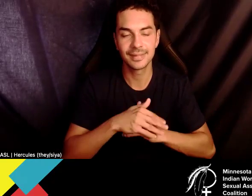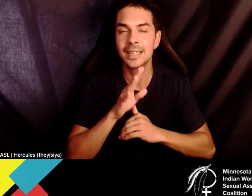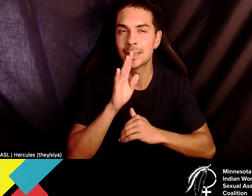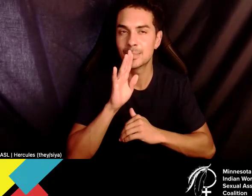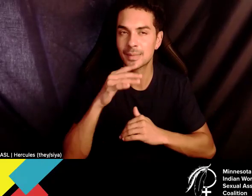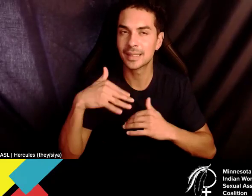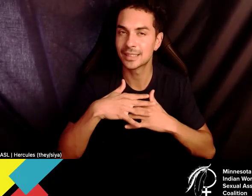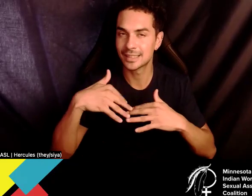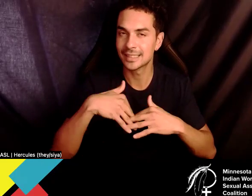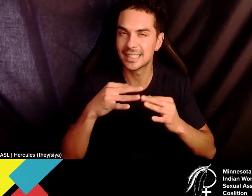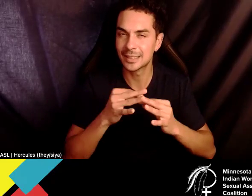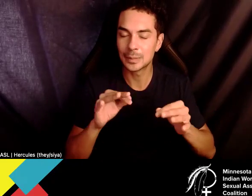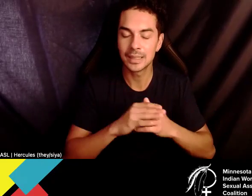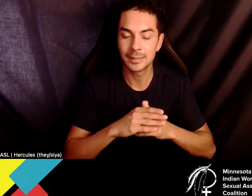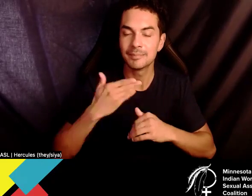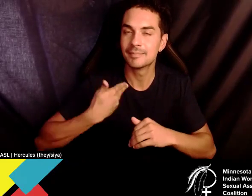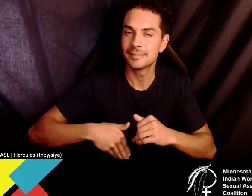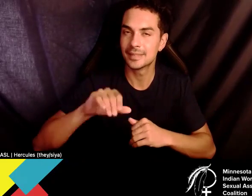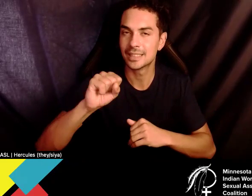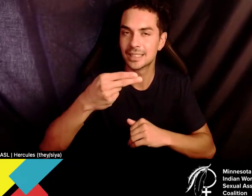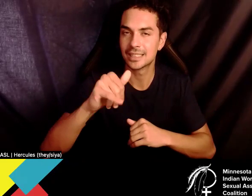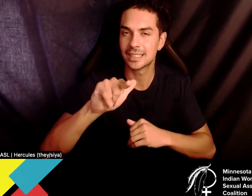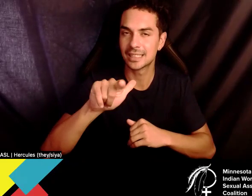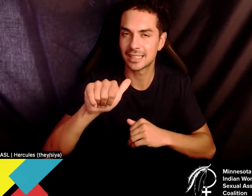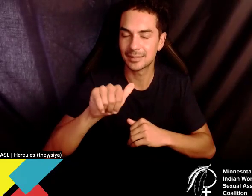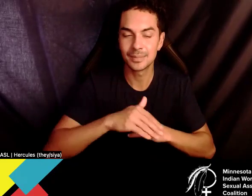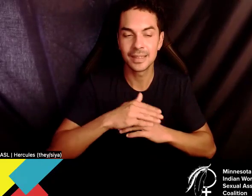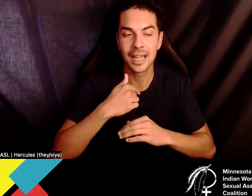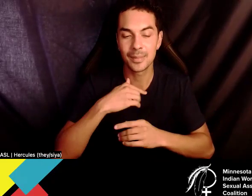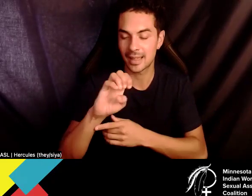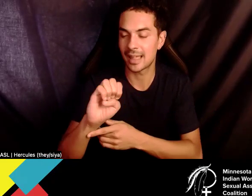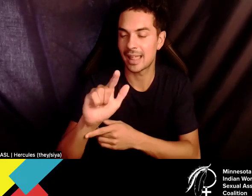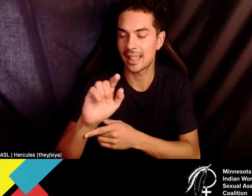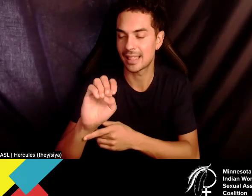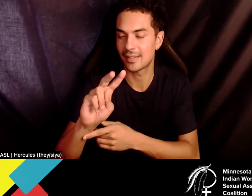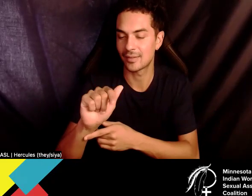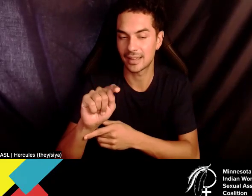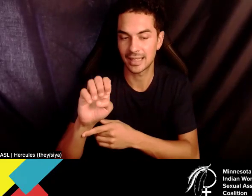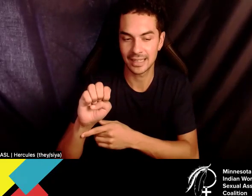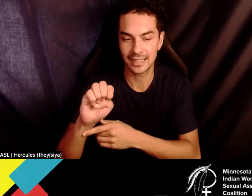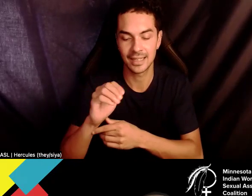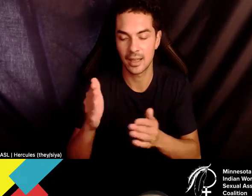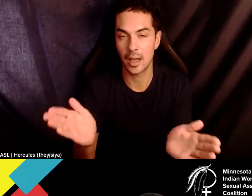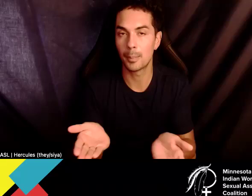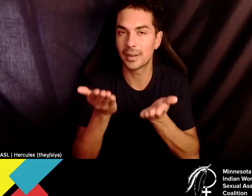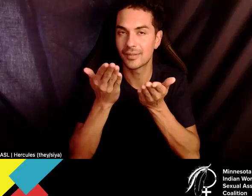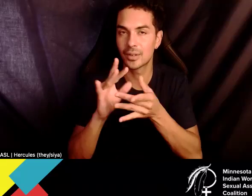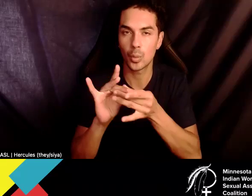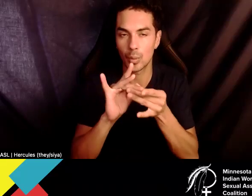My name is Shayla Beaumont. I'm the Elevate Uplift coordinator. I work alongside Ingrid, Morgan, and Becky.